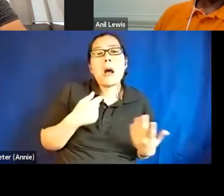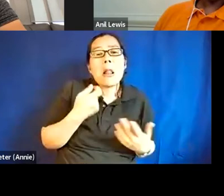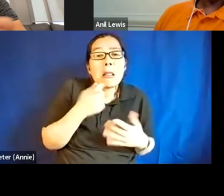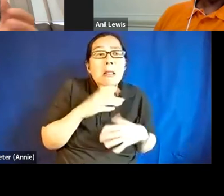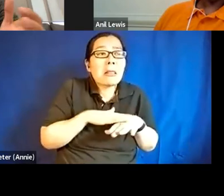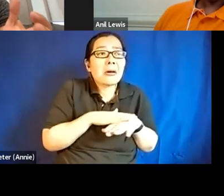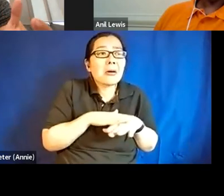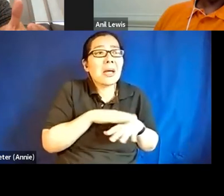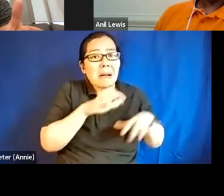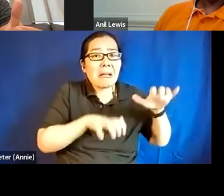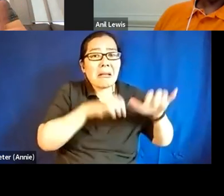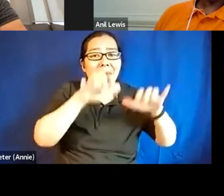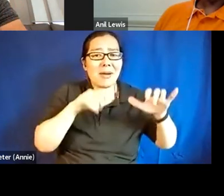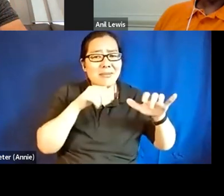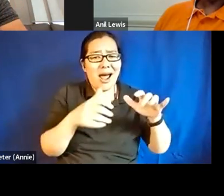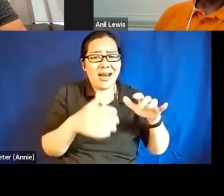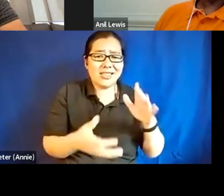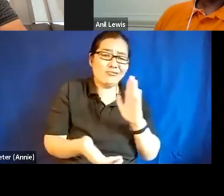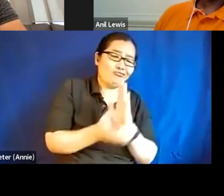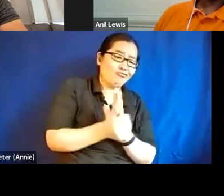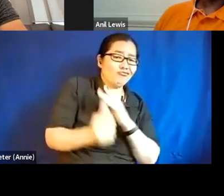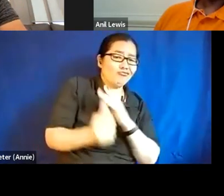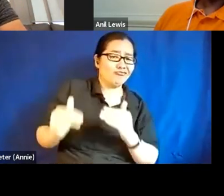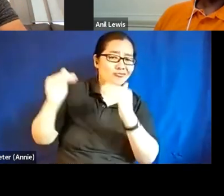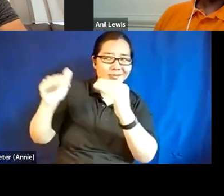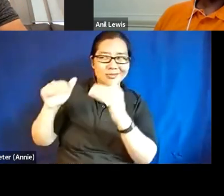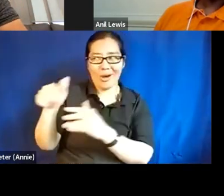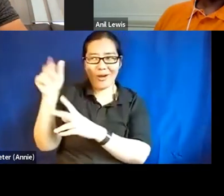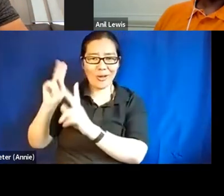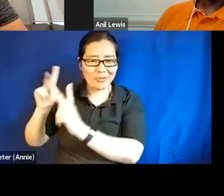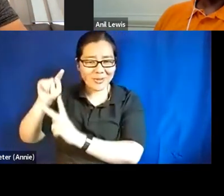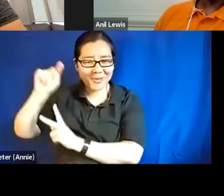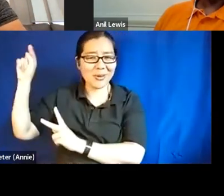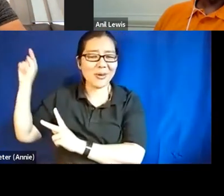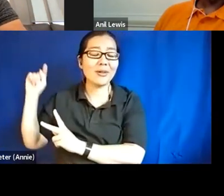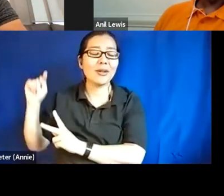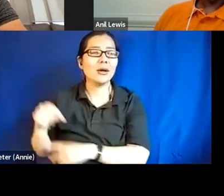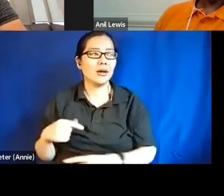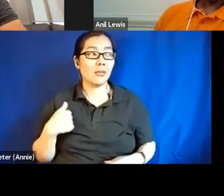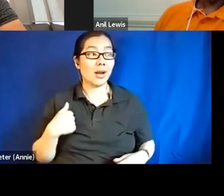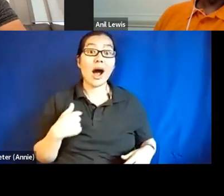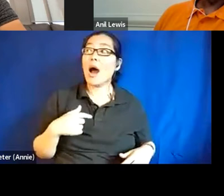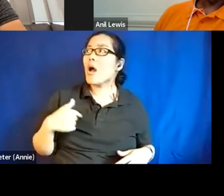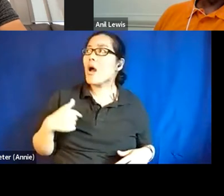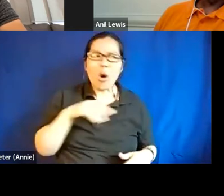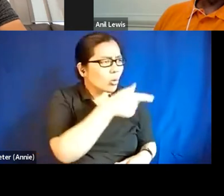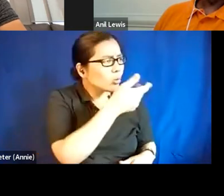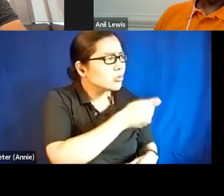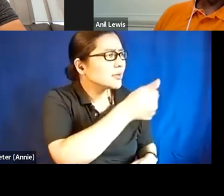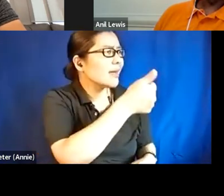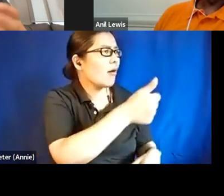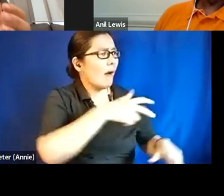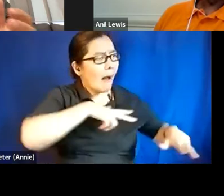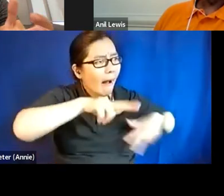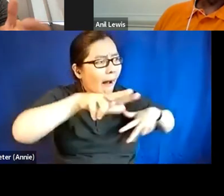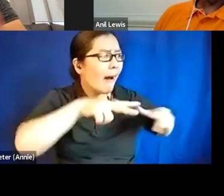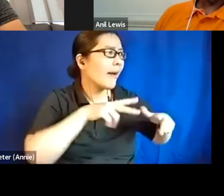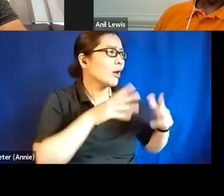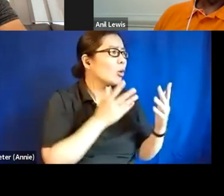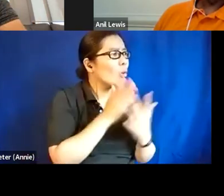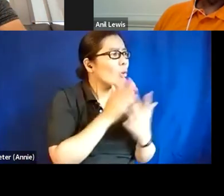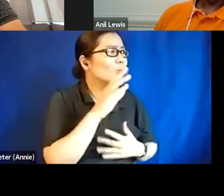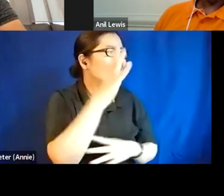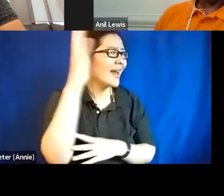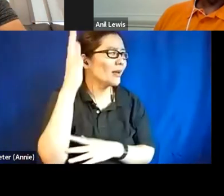I'm not Eric or these other people, but like to say, because I go hiking and go through nature and I, uh, I, you know, I